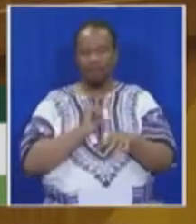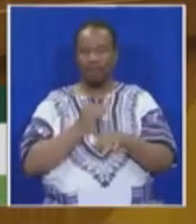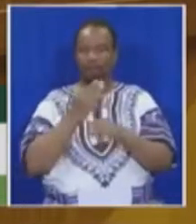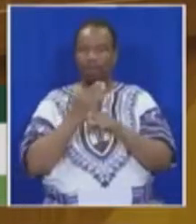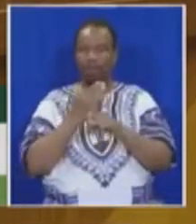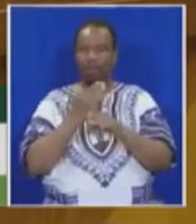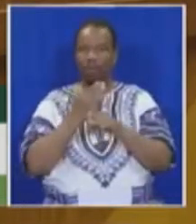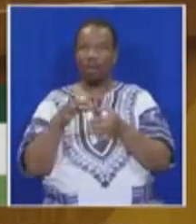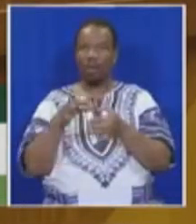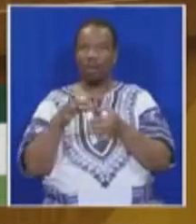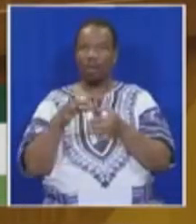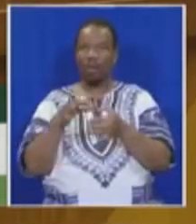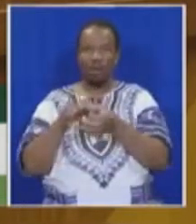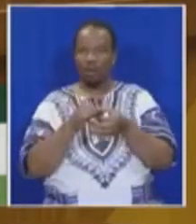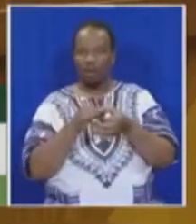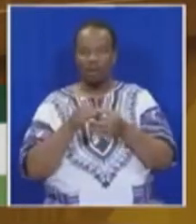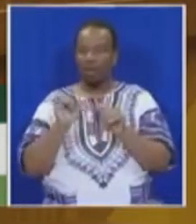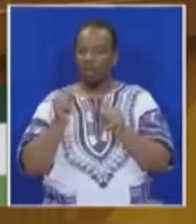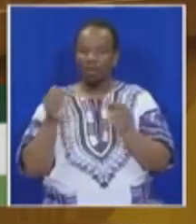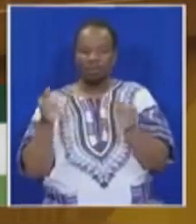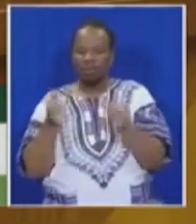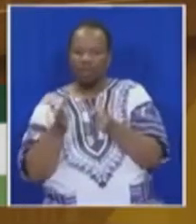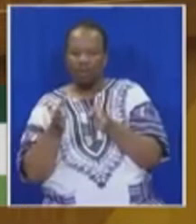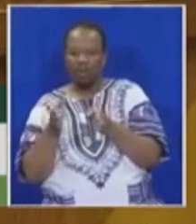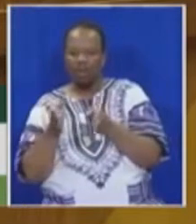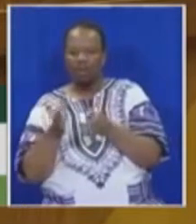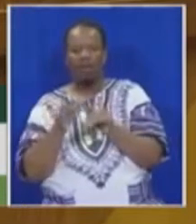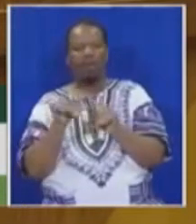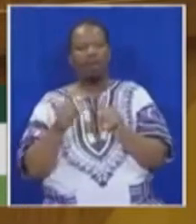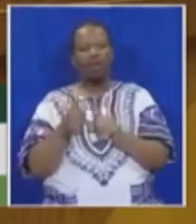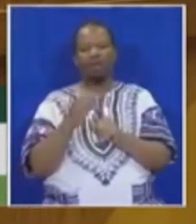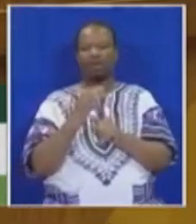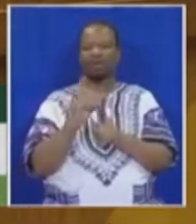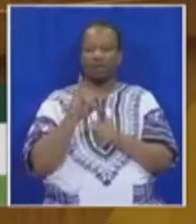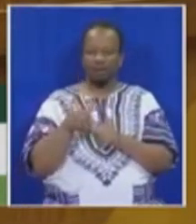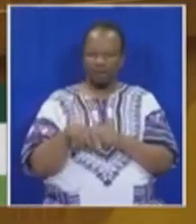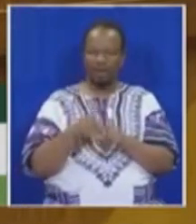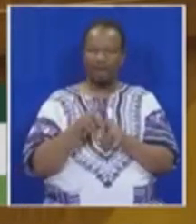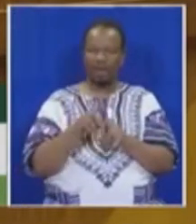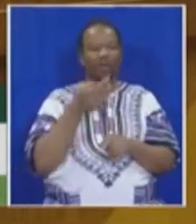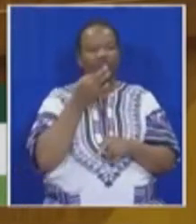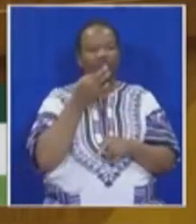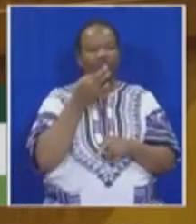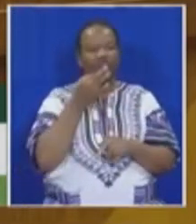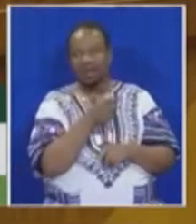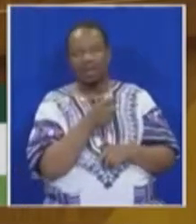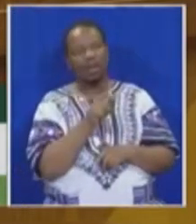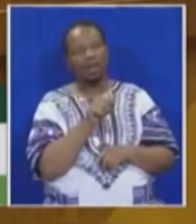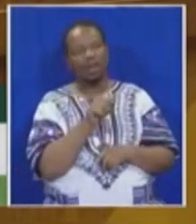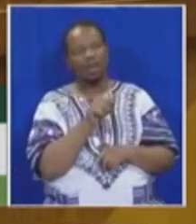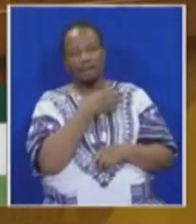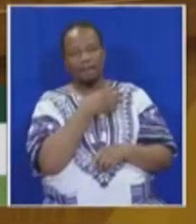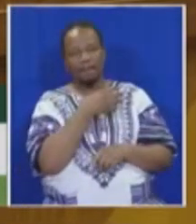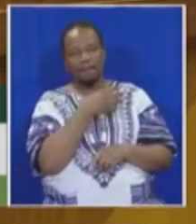labour relations. No small task, Honourable Minister. The ACDP calls on the Minister not to overlook the importance of ensuring that people